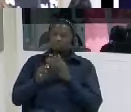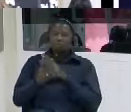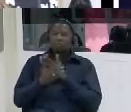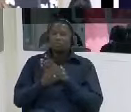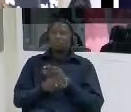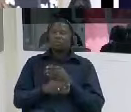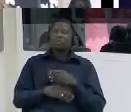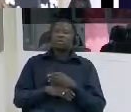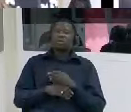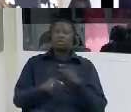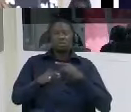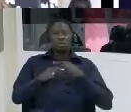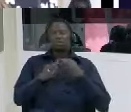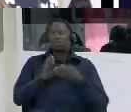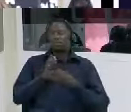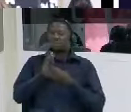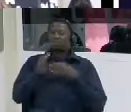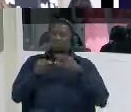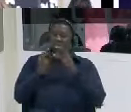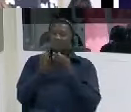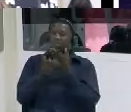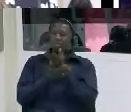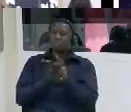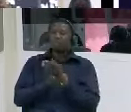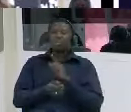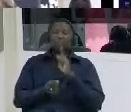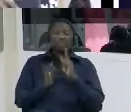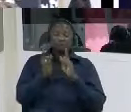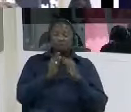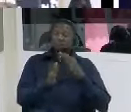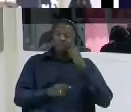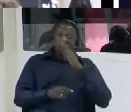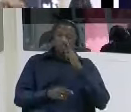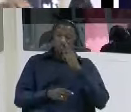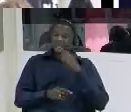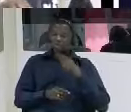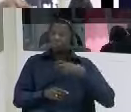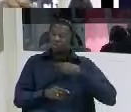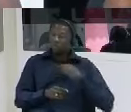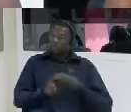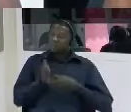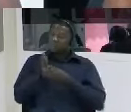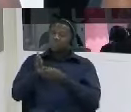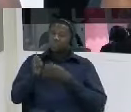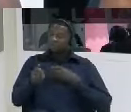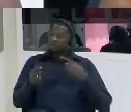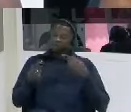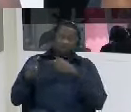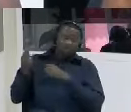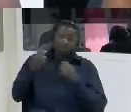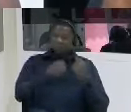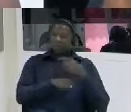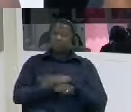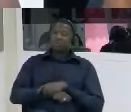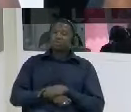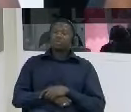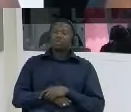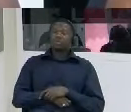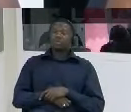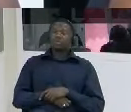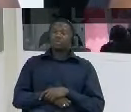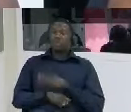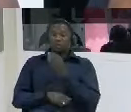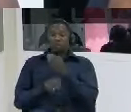to be recommended as director coming to be director but you mentioned that momodo hydra was actually on the